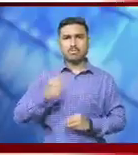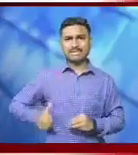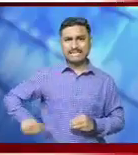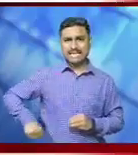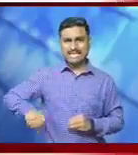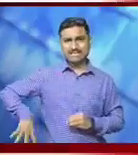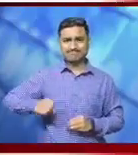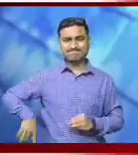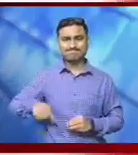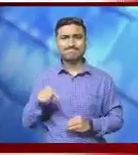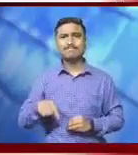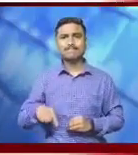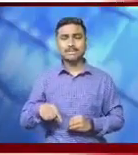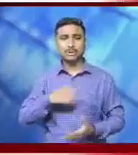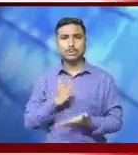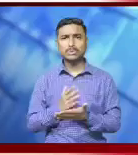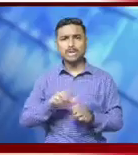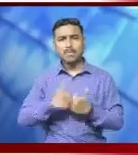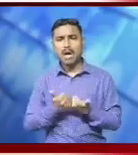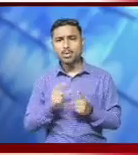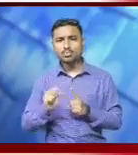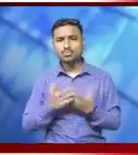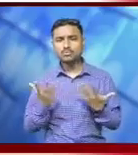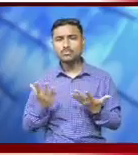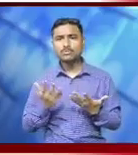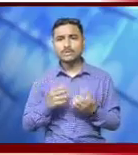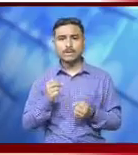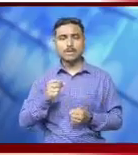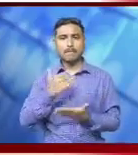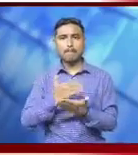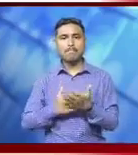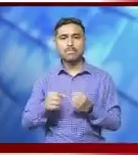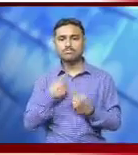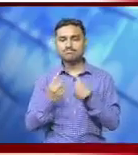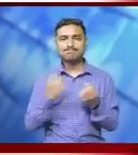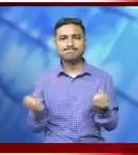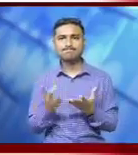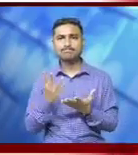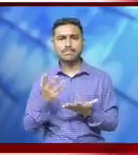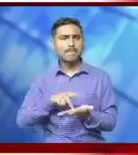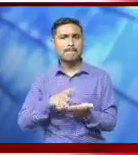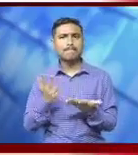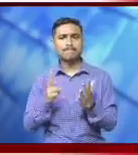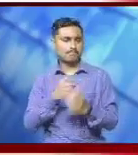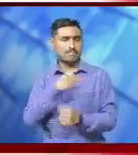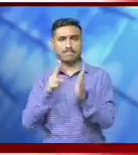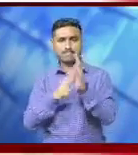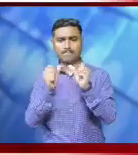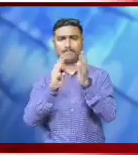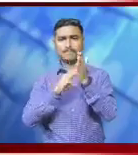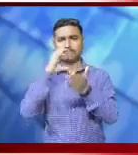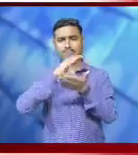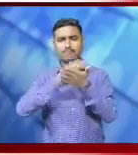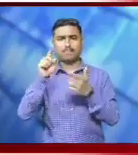Intensified Diarrhea Control Fortnight was formally launched by ADC Namchi, Sri Satyan Pradhan, at